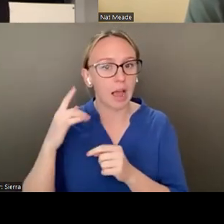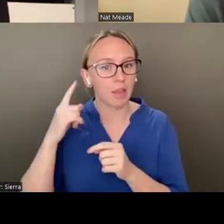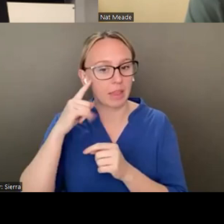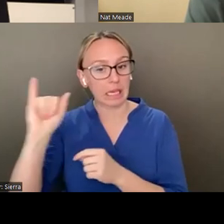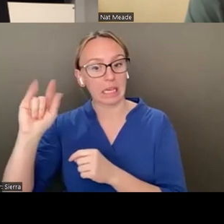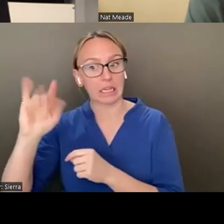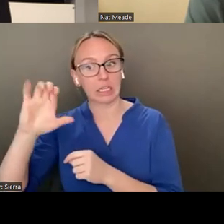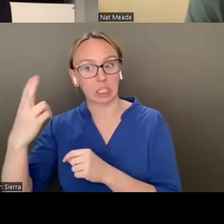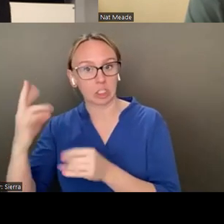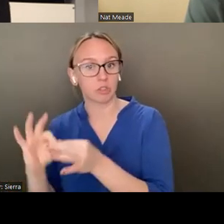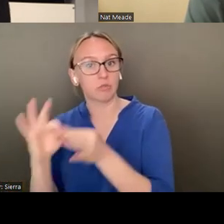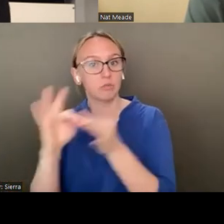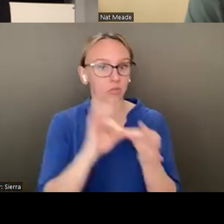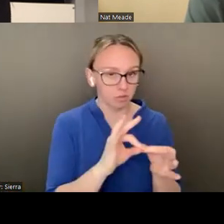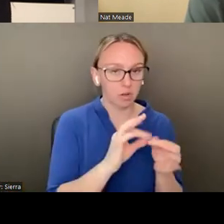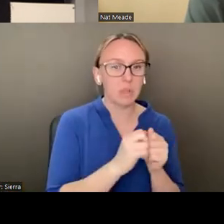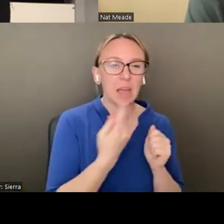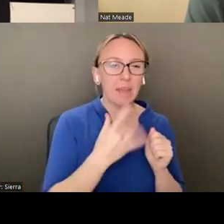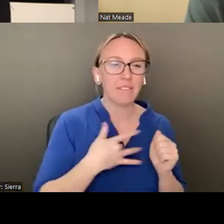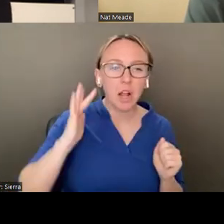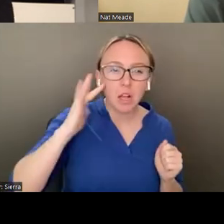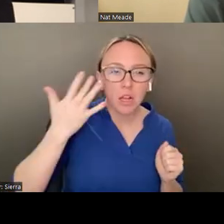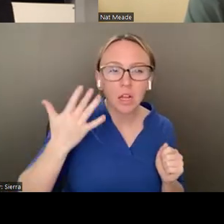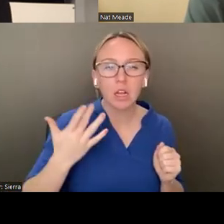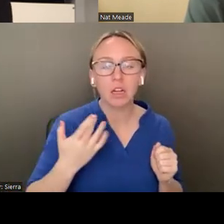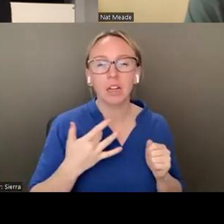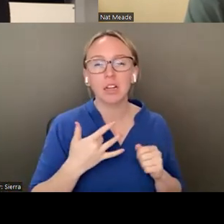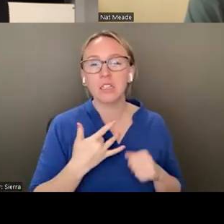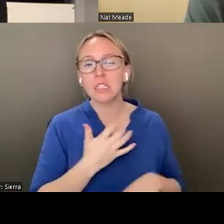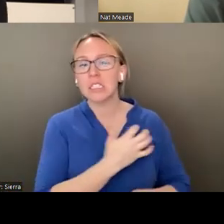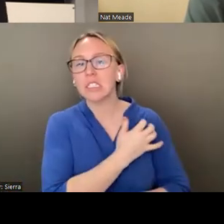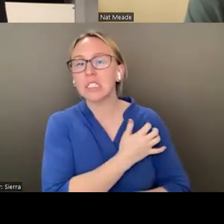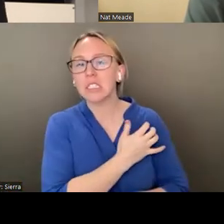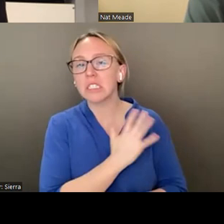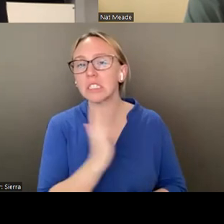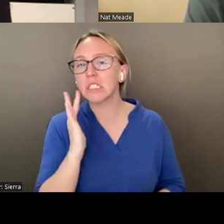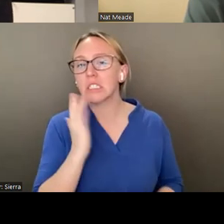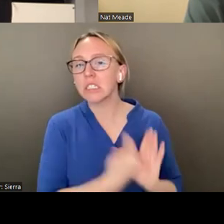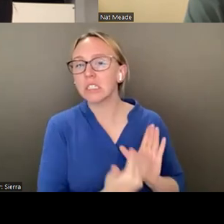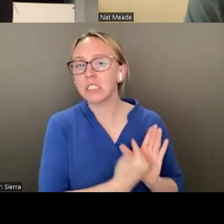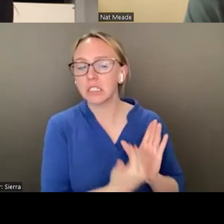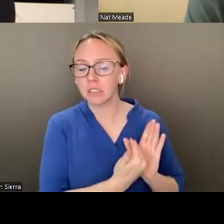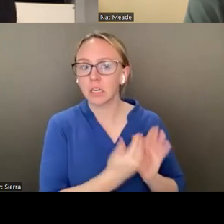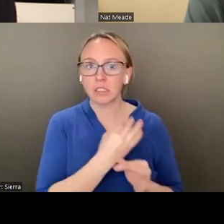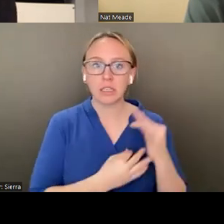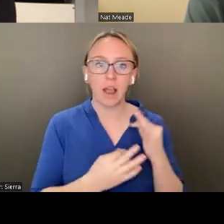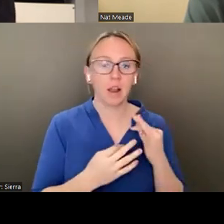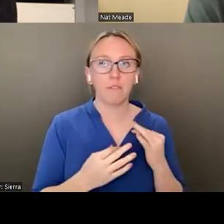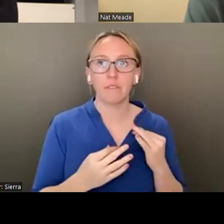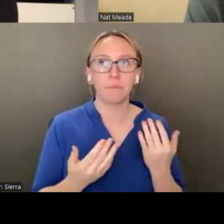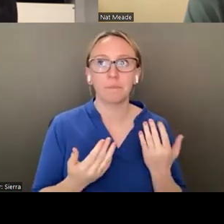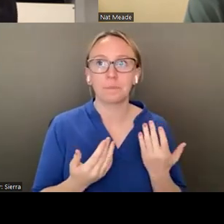with something that's an annoyance or a mosquito bite or a disturbance rather than say, for instance,